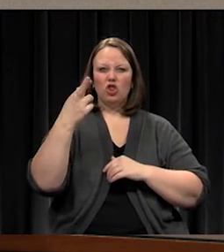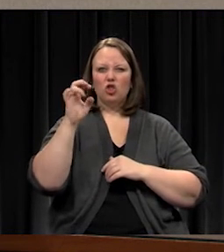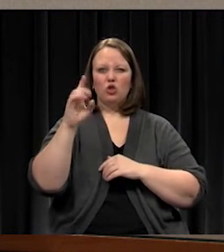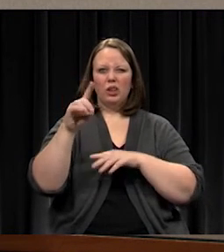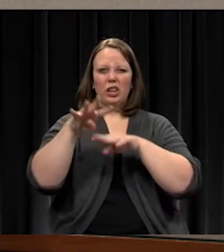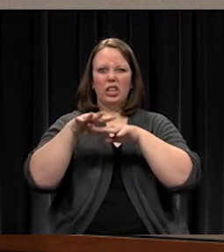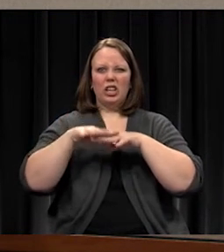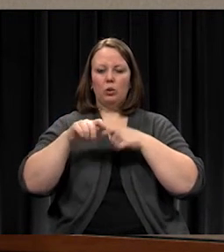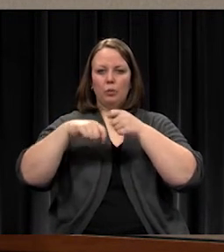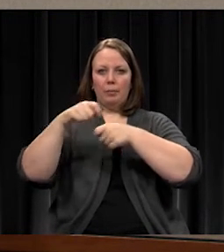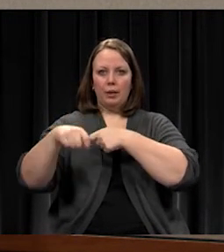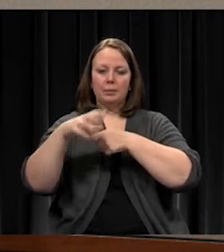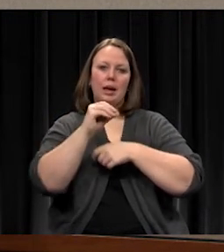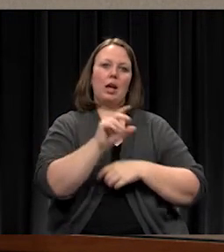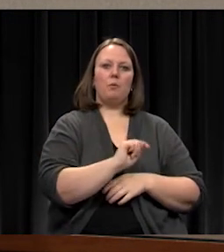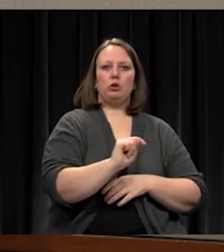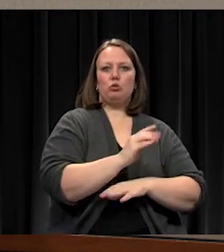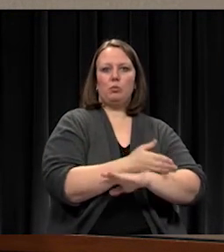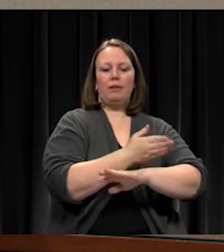restroom renovation as well.